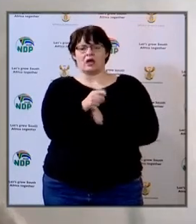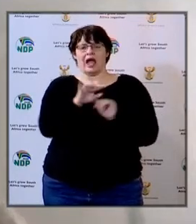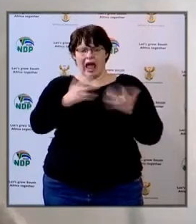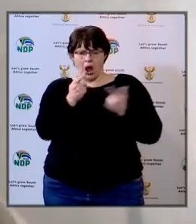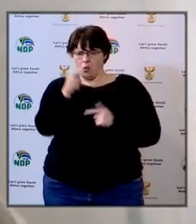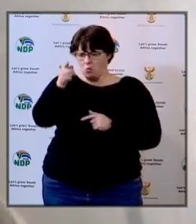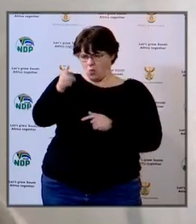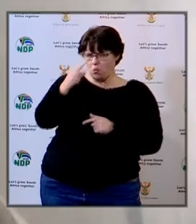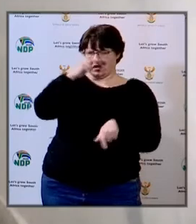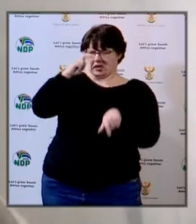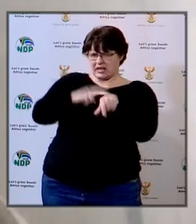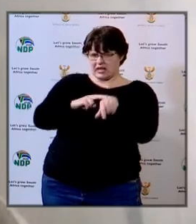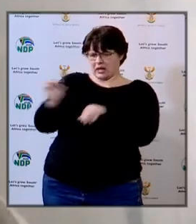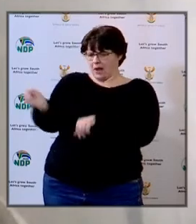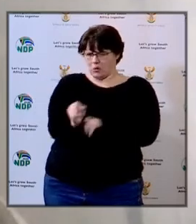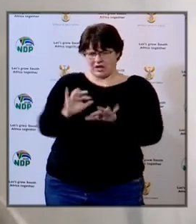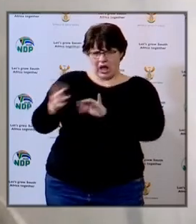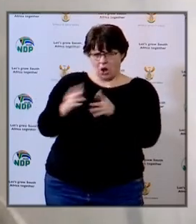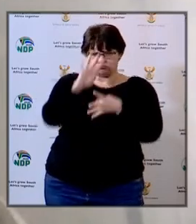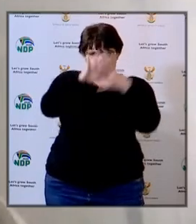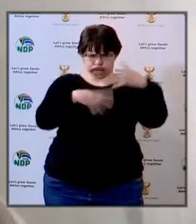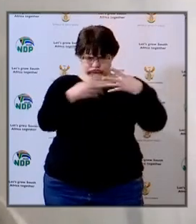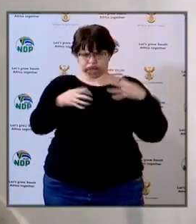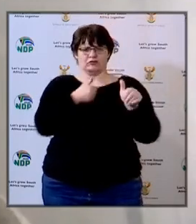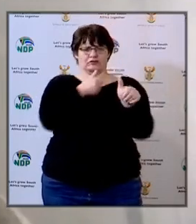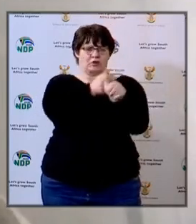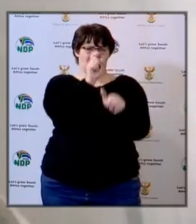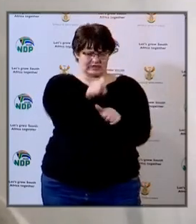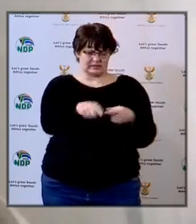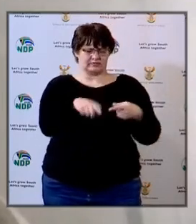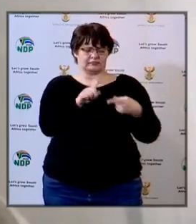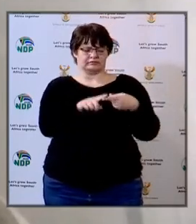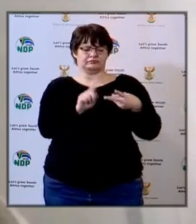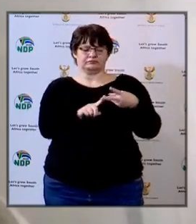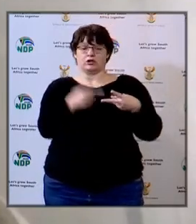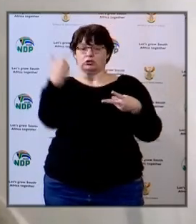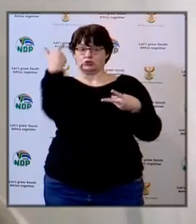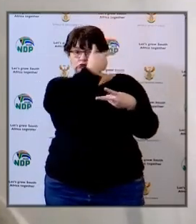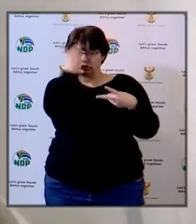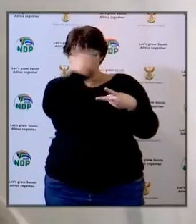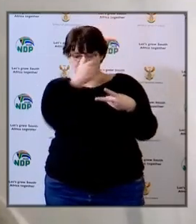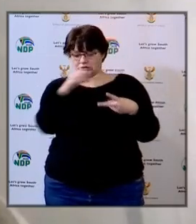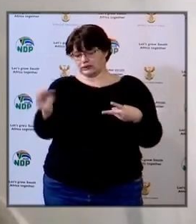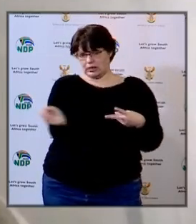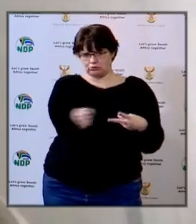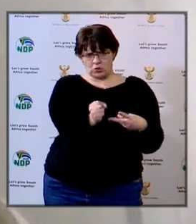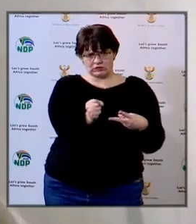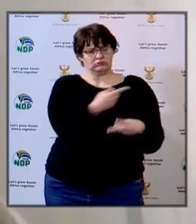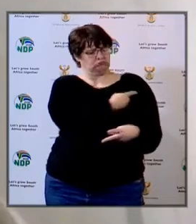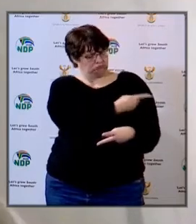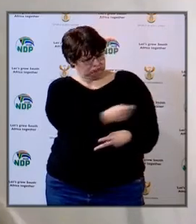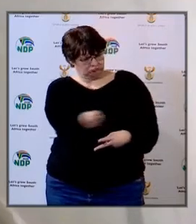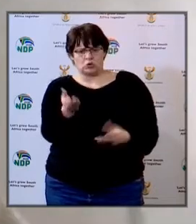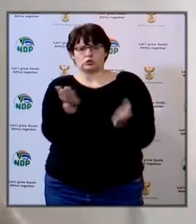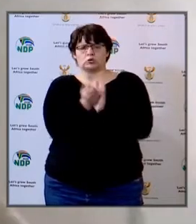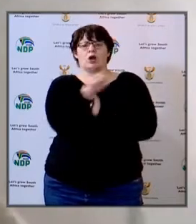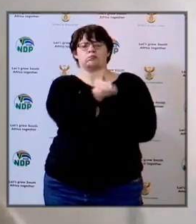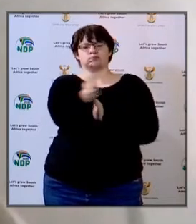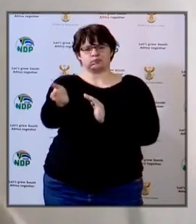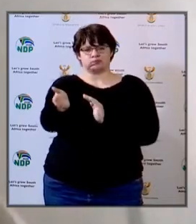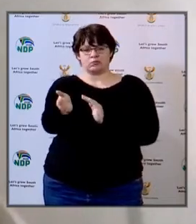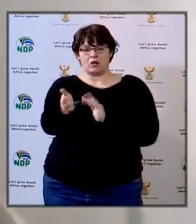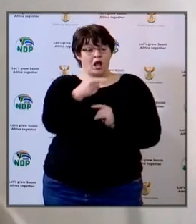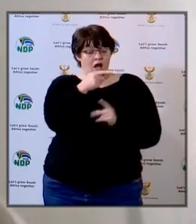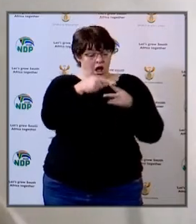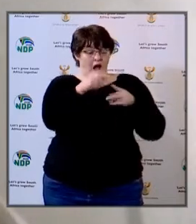formula to appoint cleaners we have also appointed screeners in all the schools and